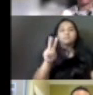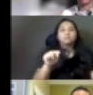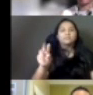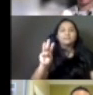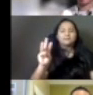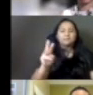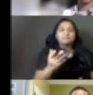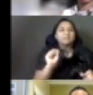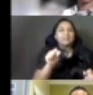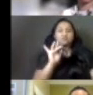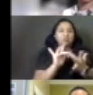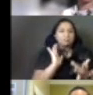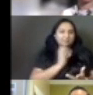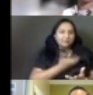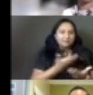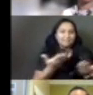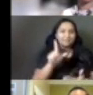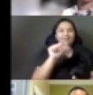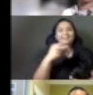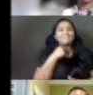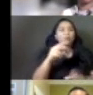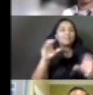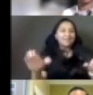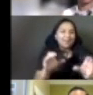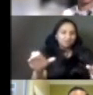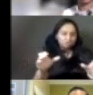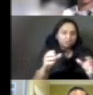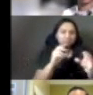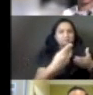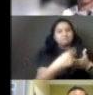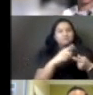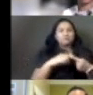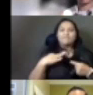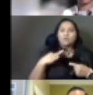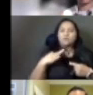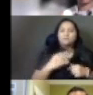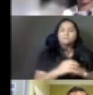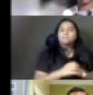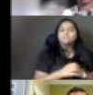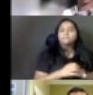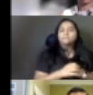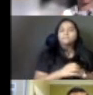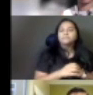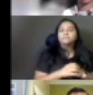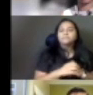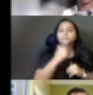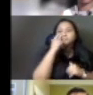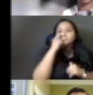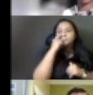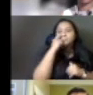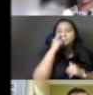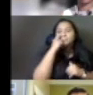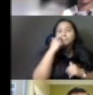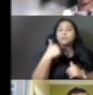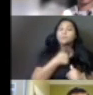lavoiceaction.org to help us out. We believe that actually, you know, sitting down, talking to the voters, especially